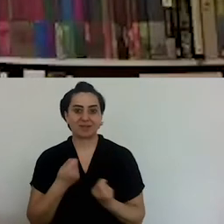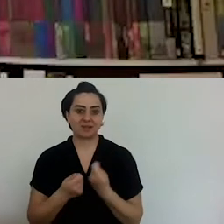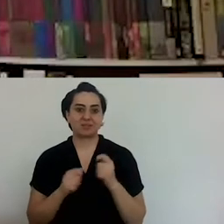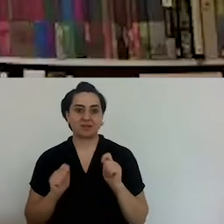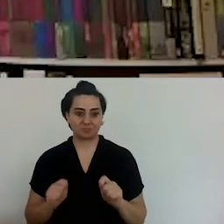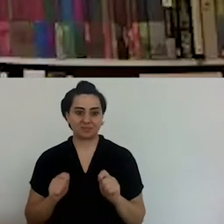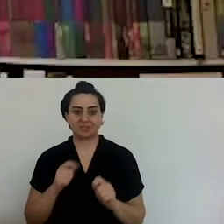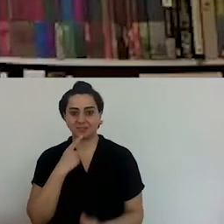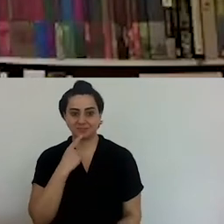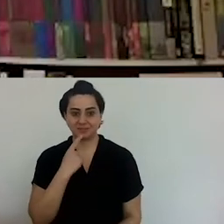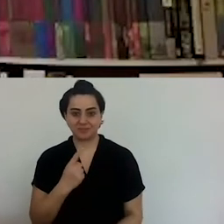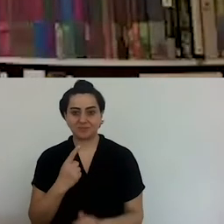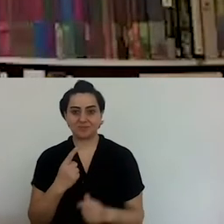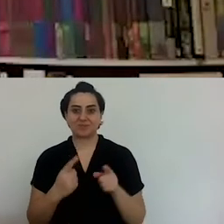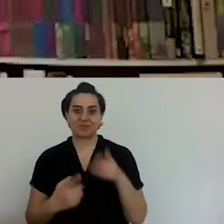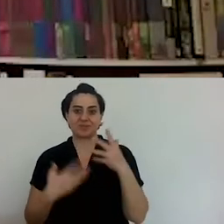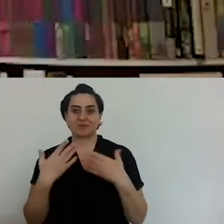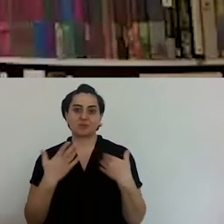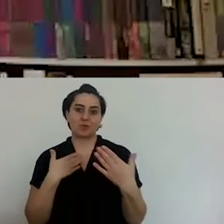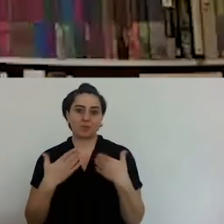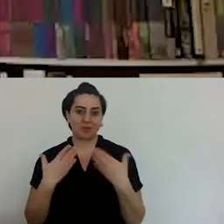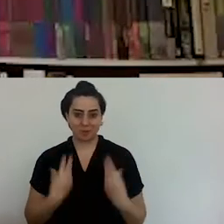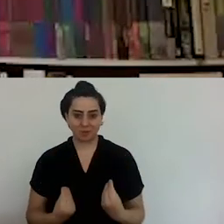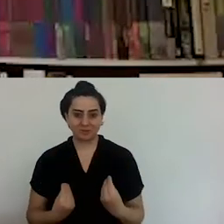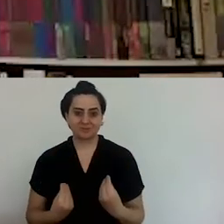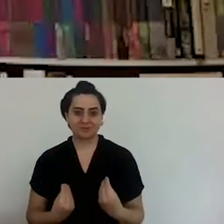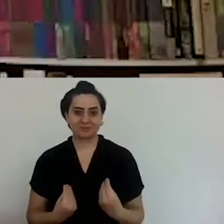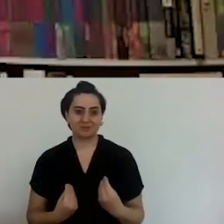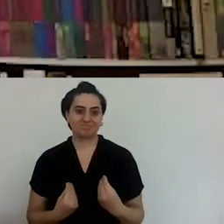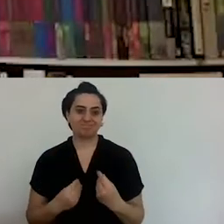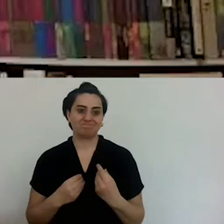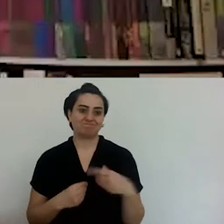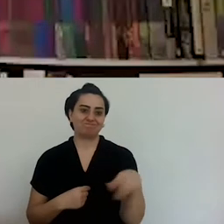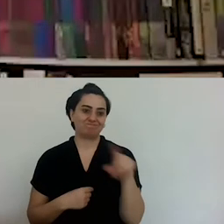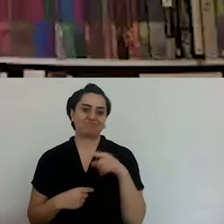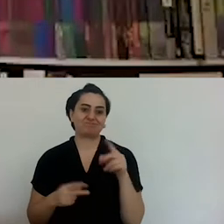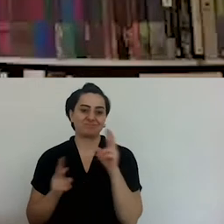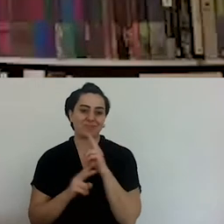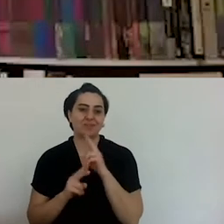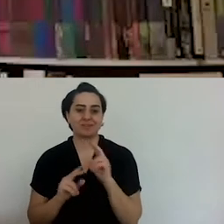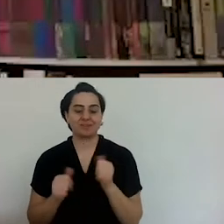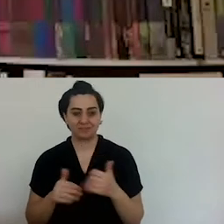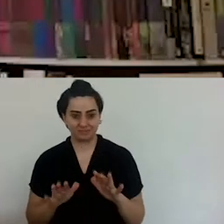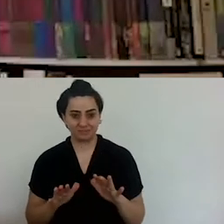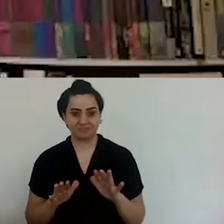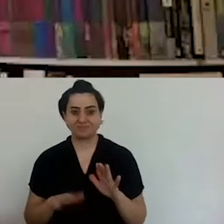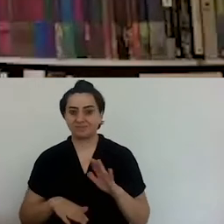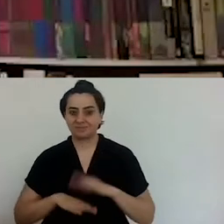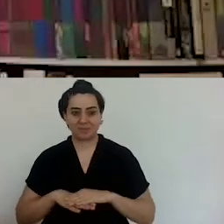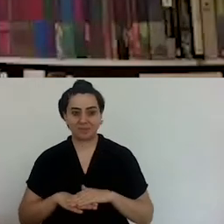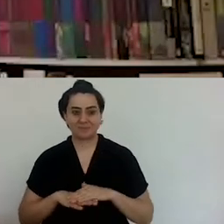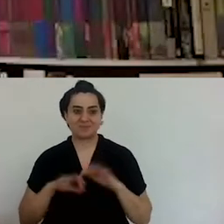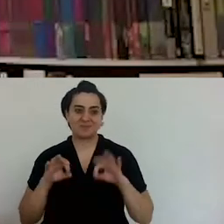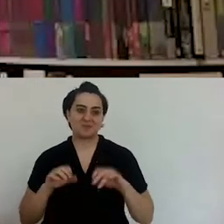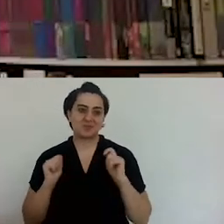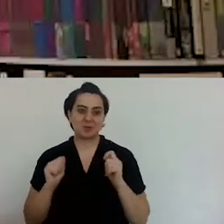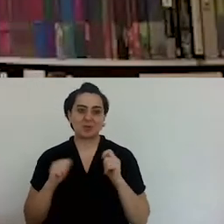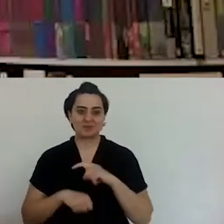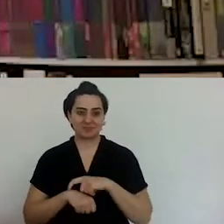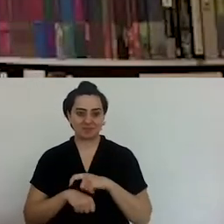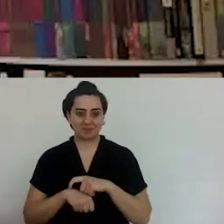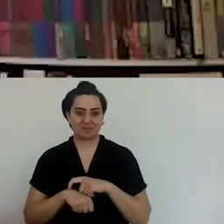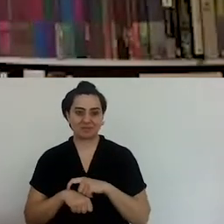on the screen, in front of the screen, and converse in front of the screen, we would just laugh at that. But anyways,